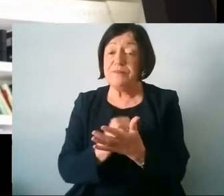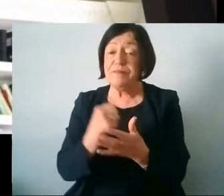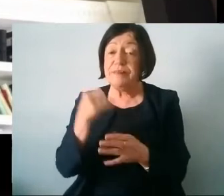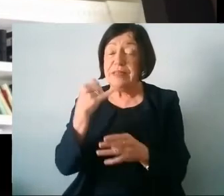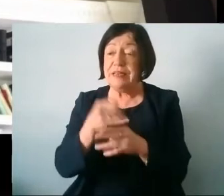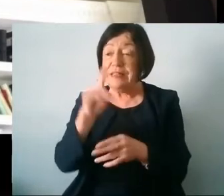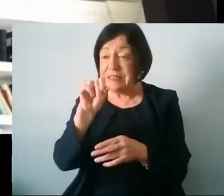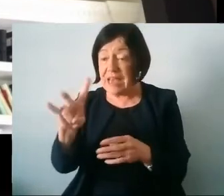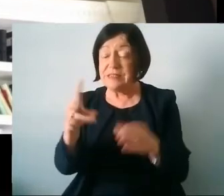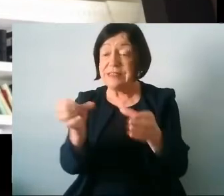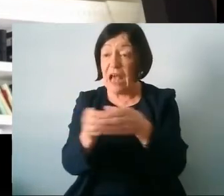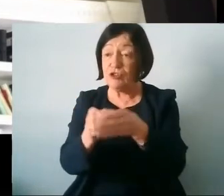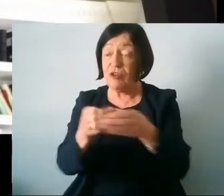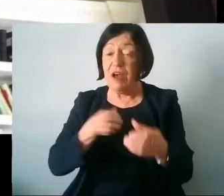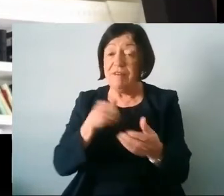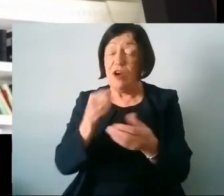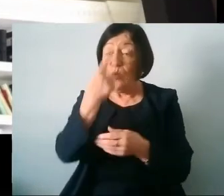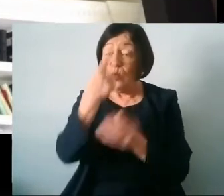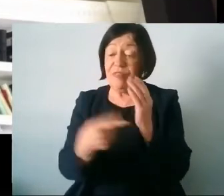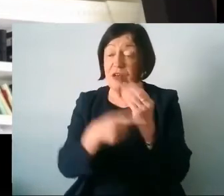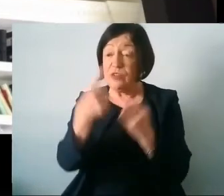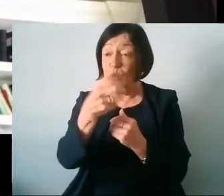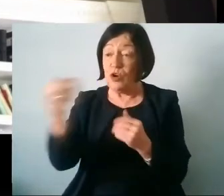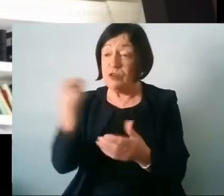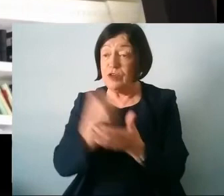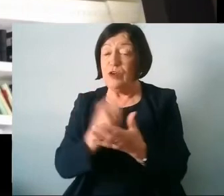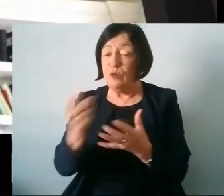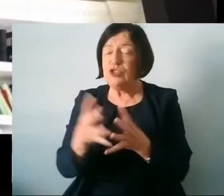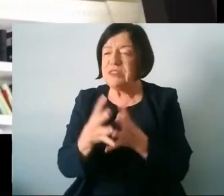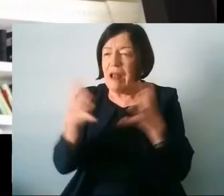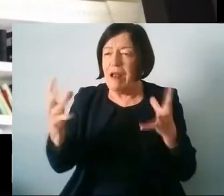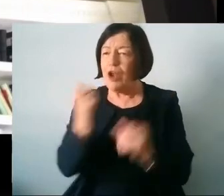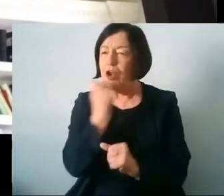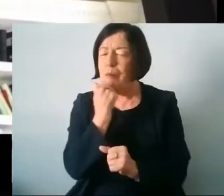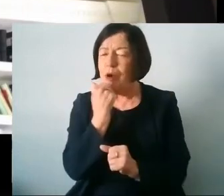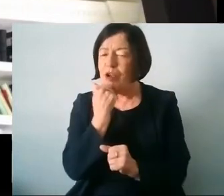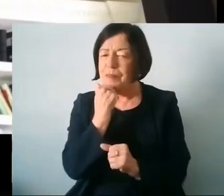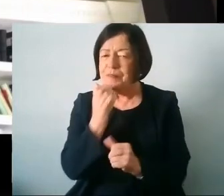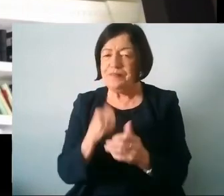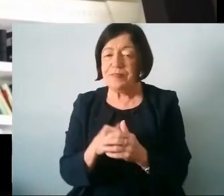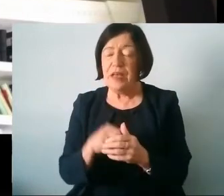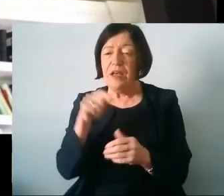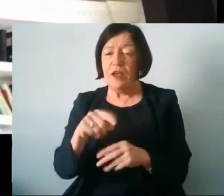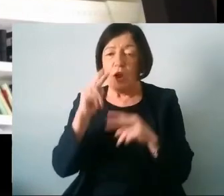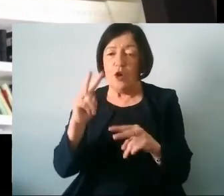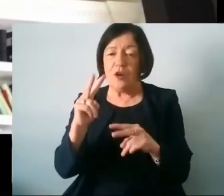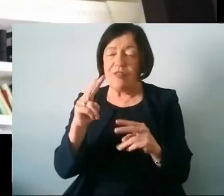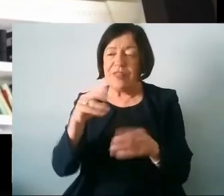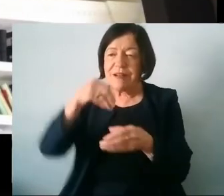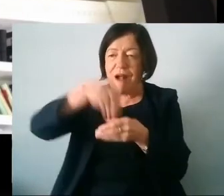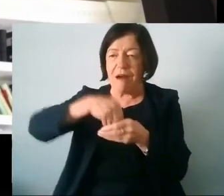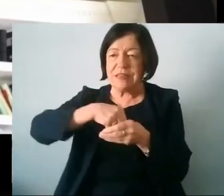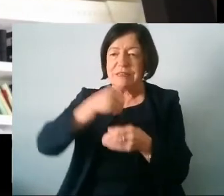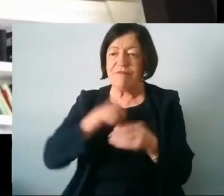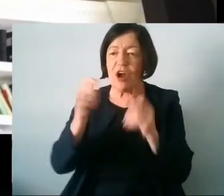Daesh category of our 1100 students which is a substantial number and if you look at the context of our town